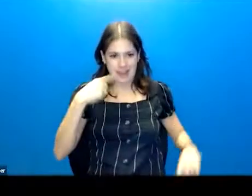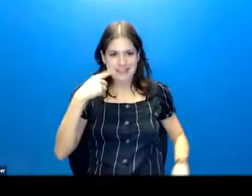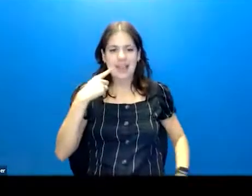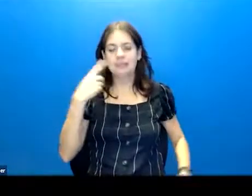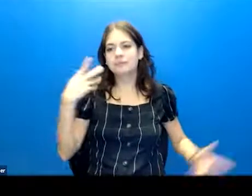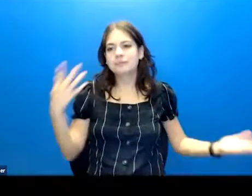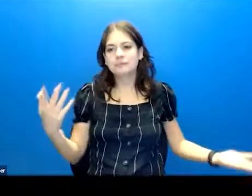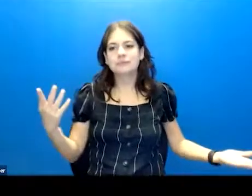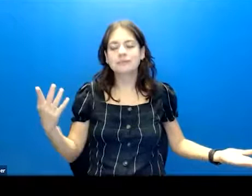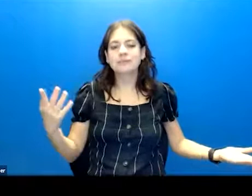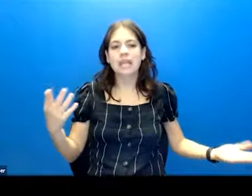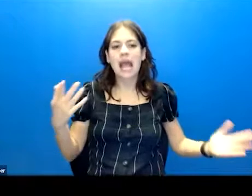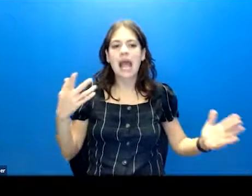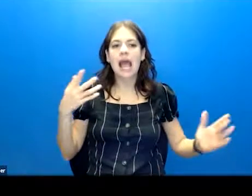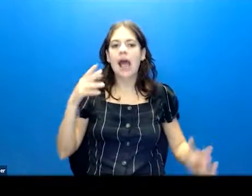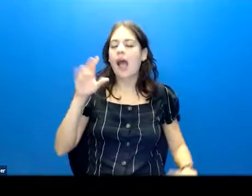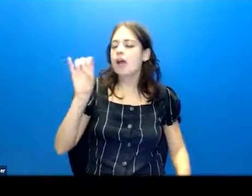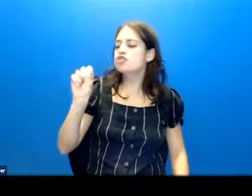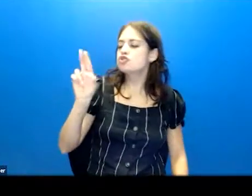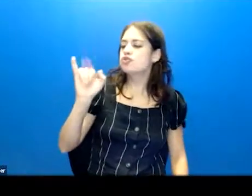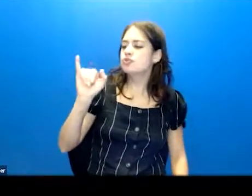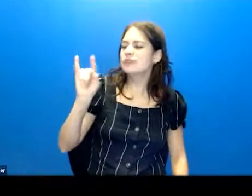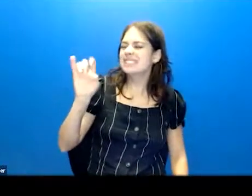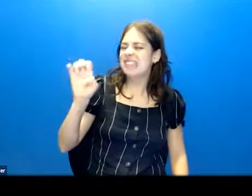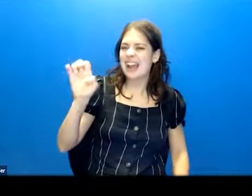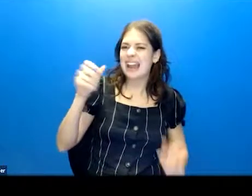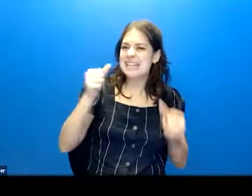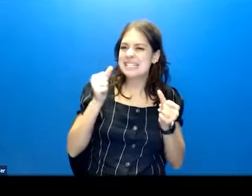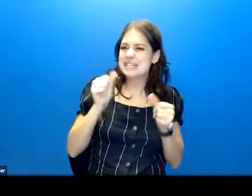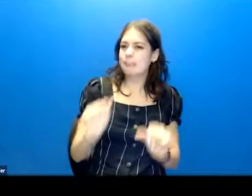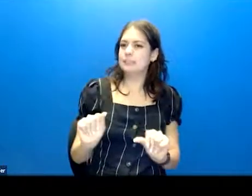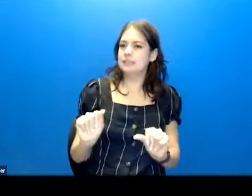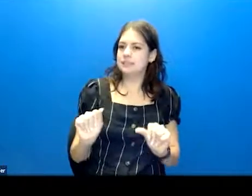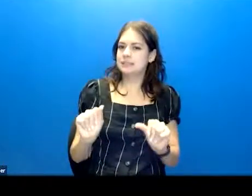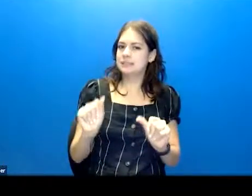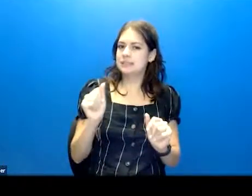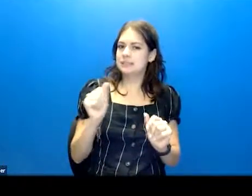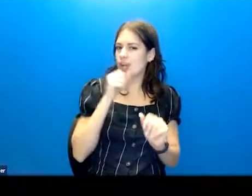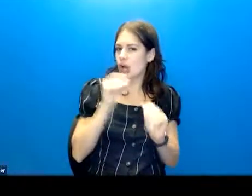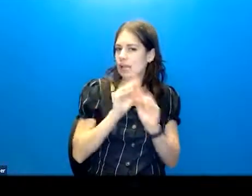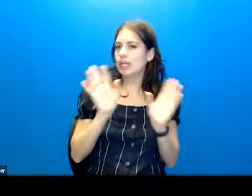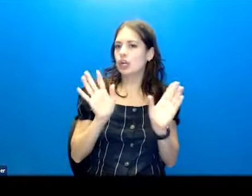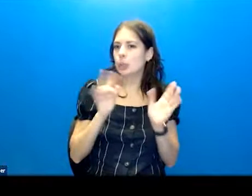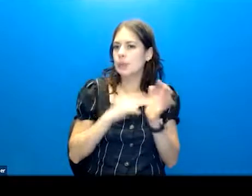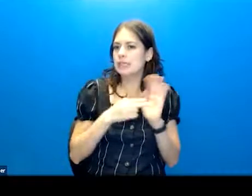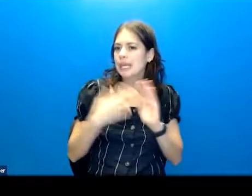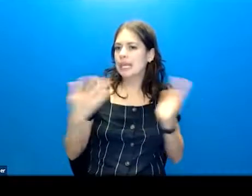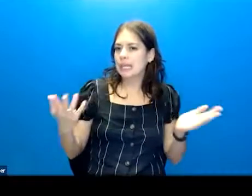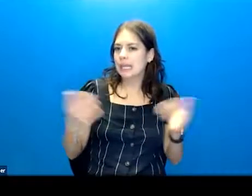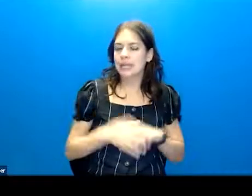say suicide attempt, there is a lack of clarity about what that means.